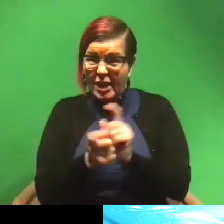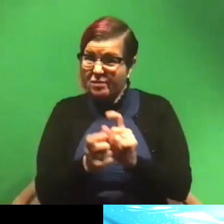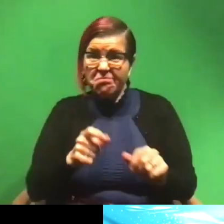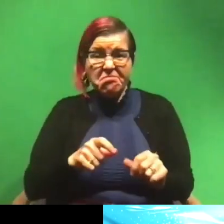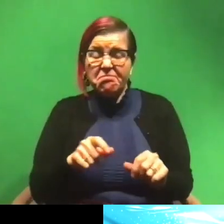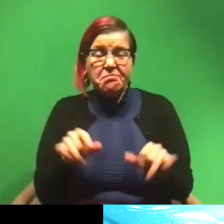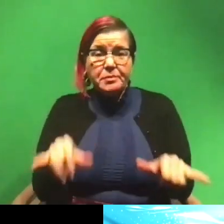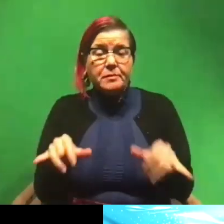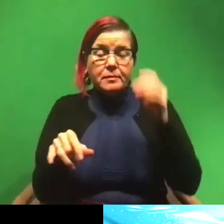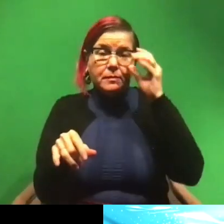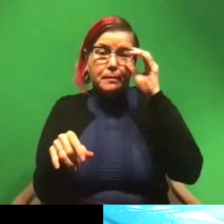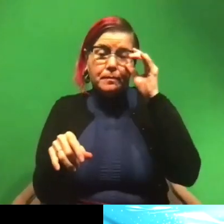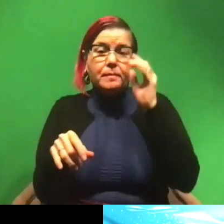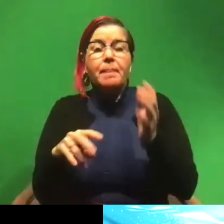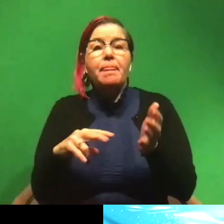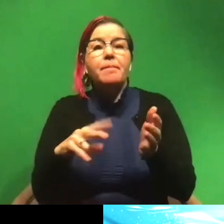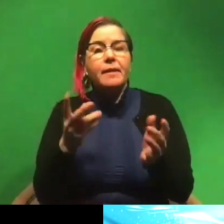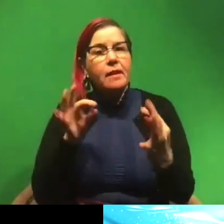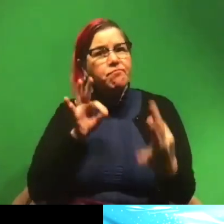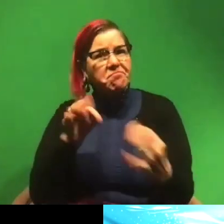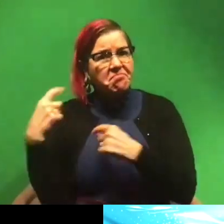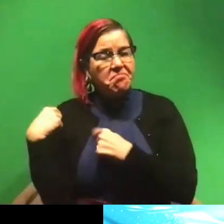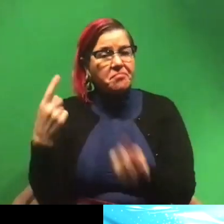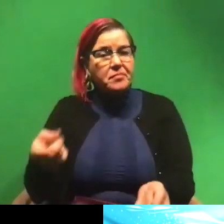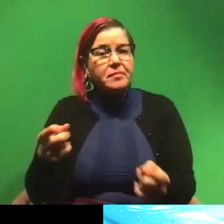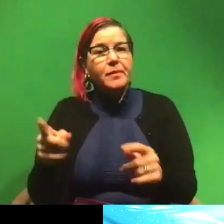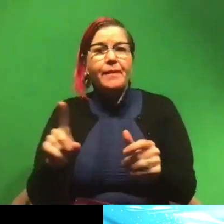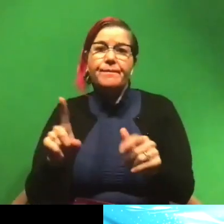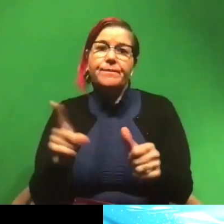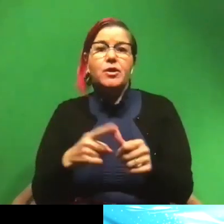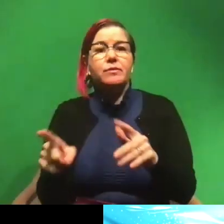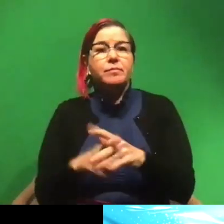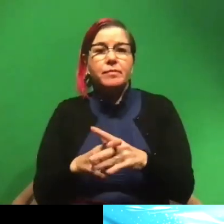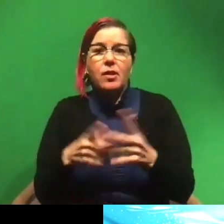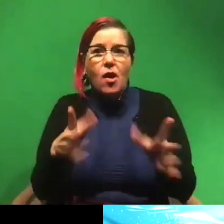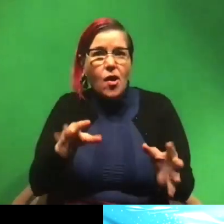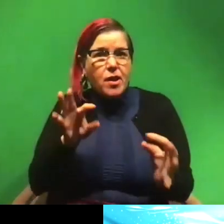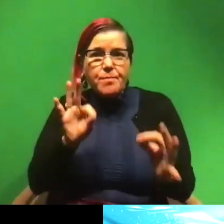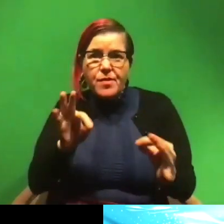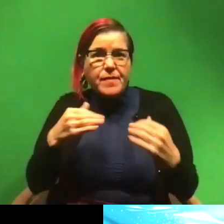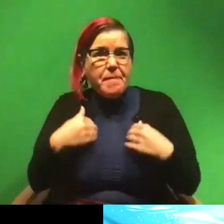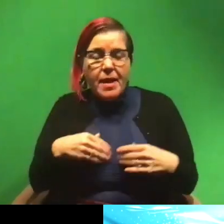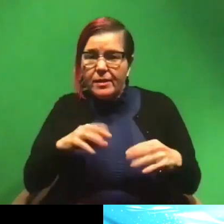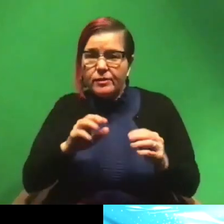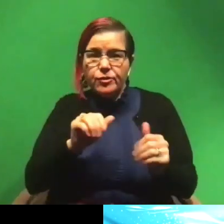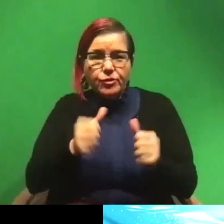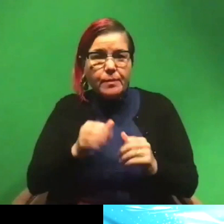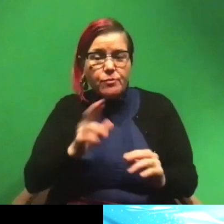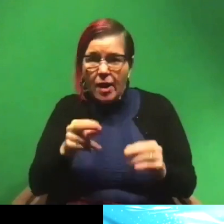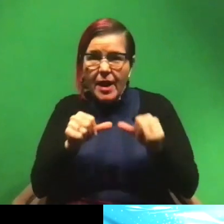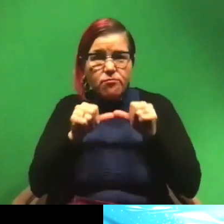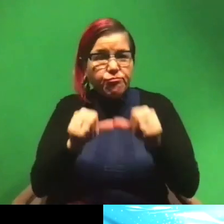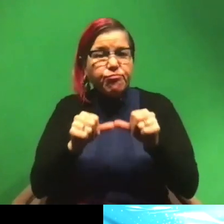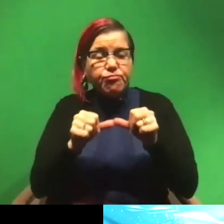So they really, they really got it right. They came into the world, they like had their perfect body form, and they just kind of stuck with it.